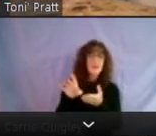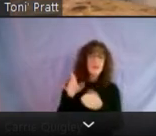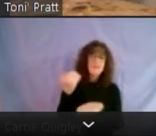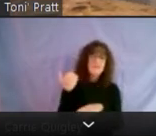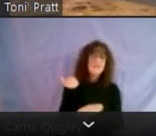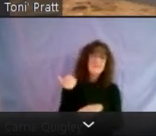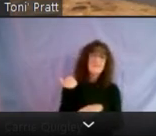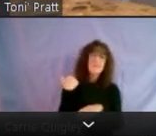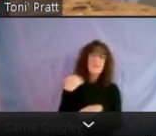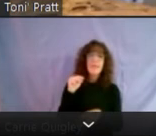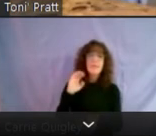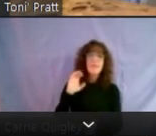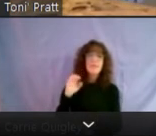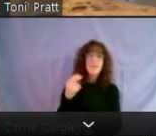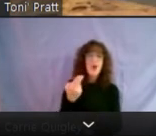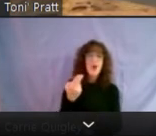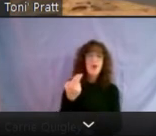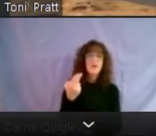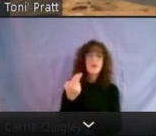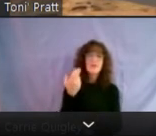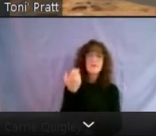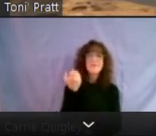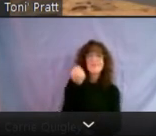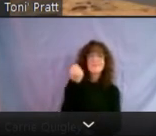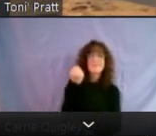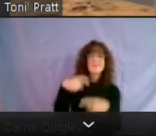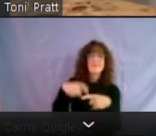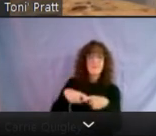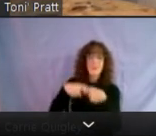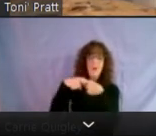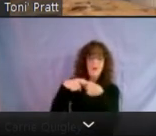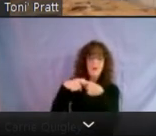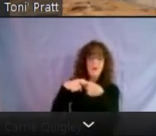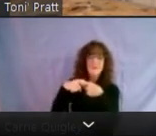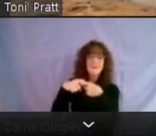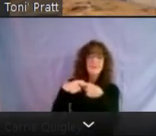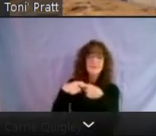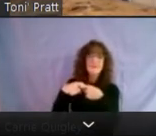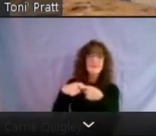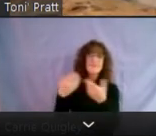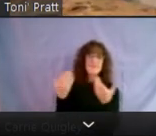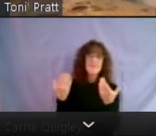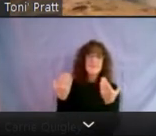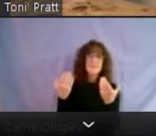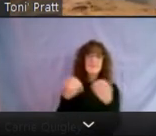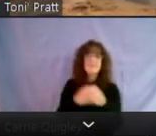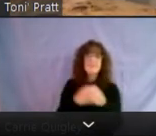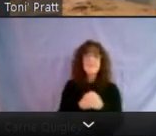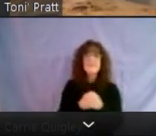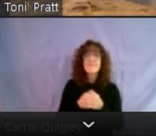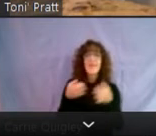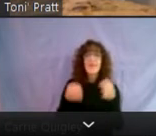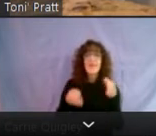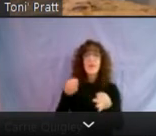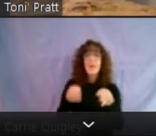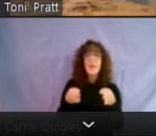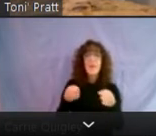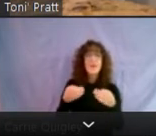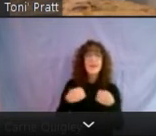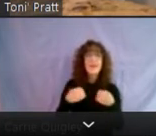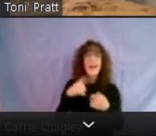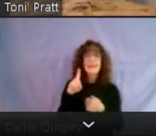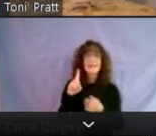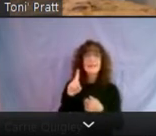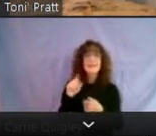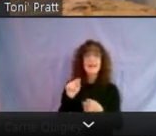you know, March, that's been put on pause if it hasn't already been enforced. Um, the court has a date for when